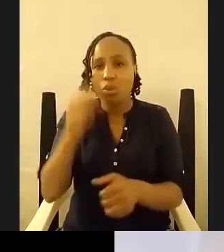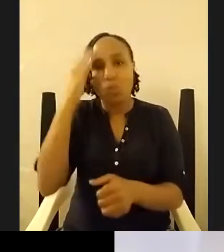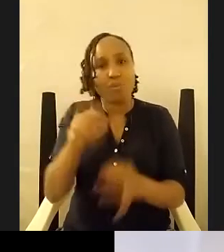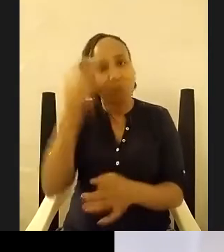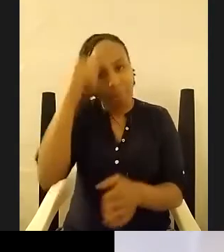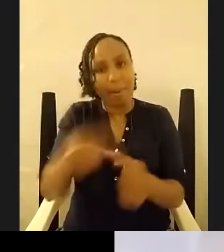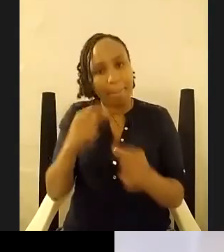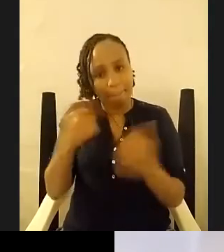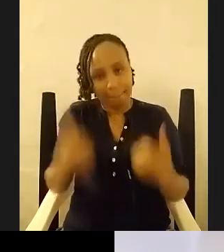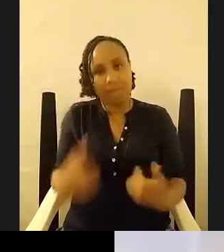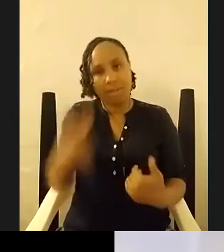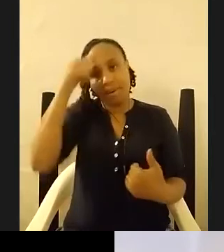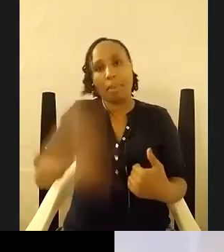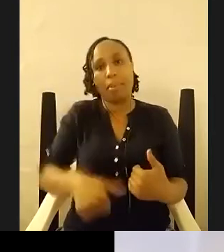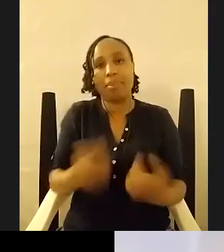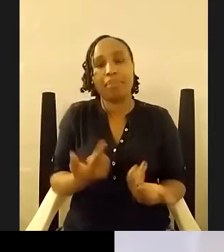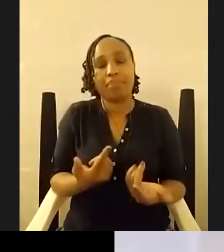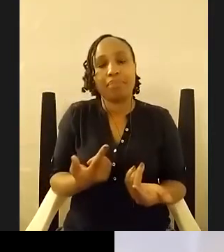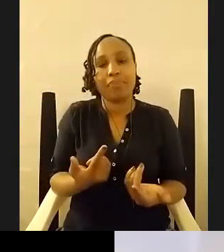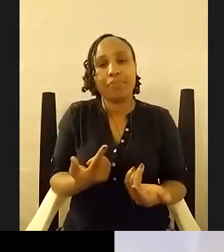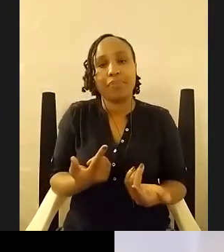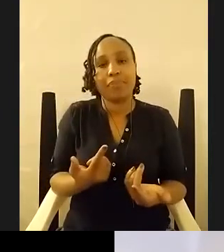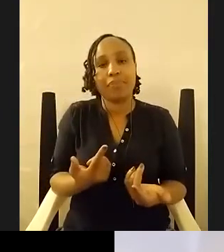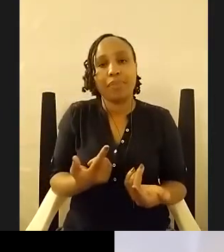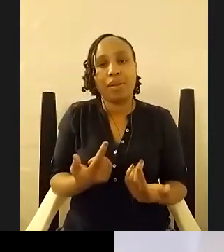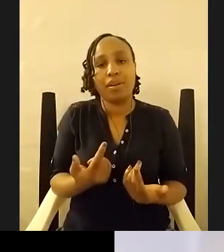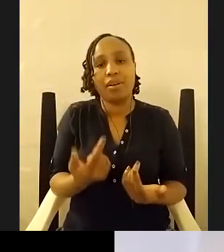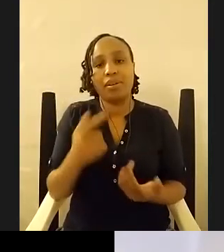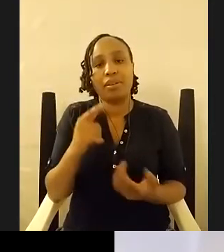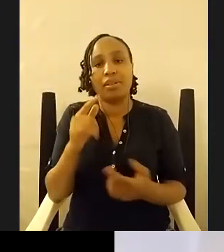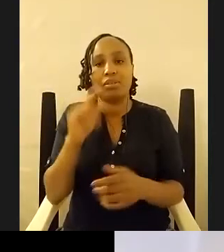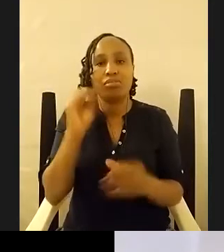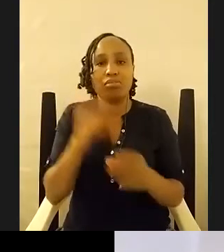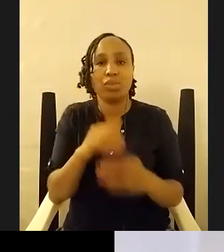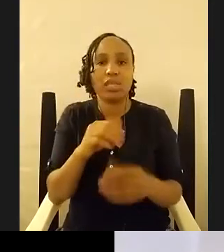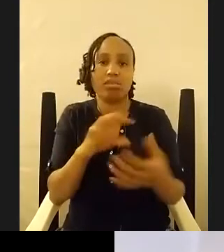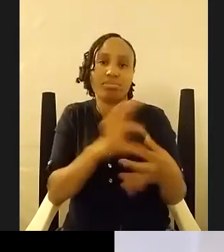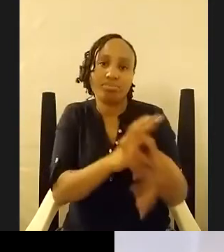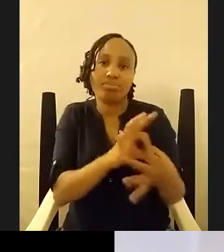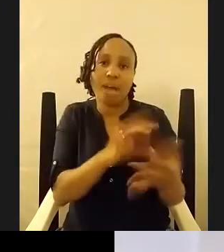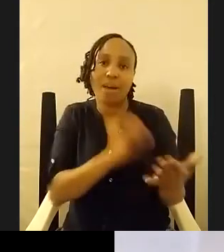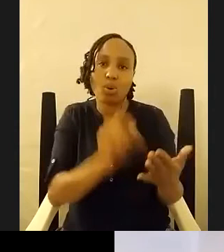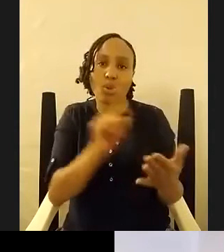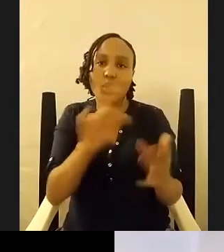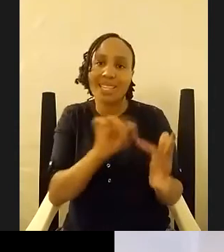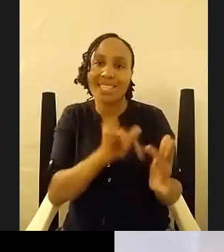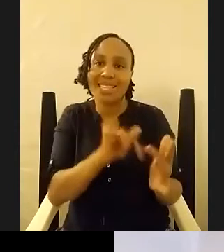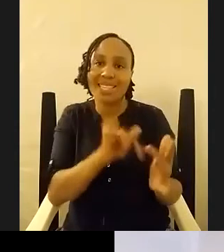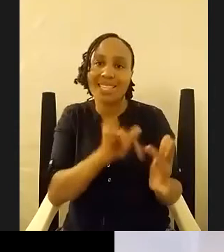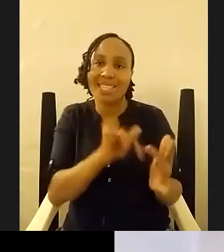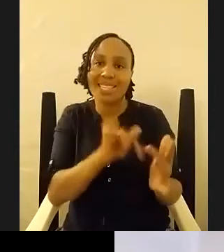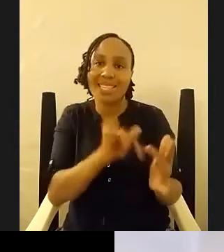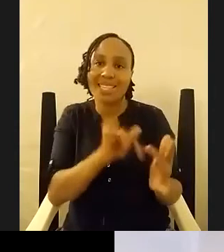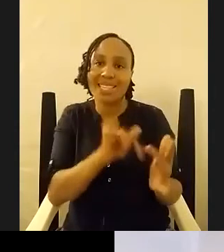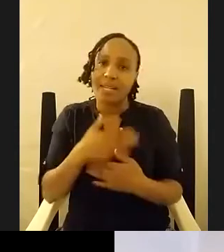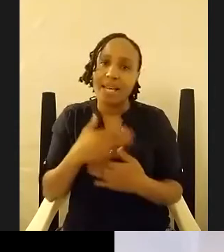and the wonderful zukiswa warner had put us in touch and i wrote you this email that says dear troy um the work that you're